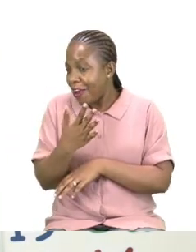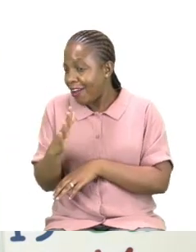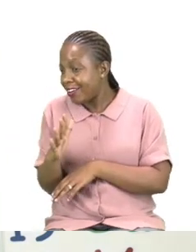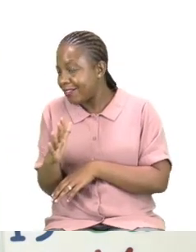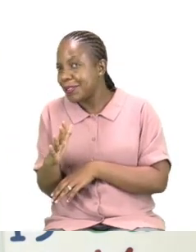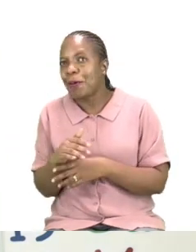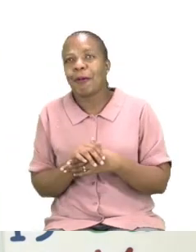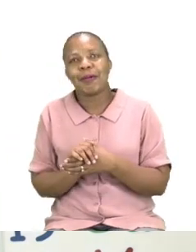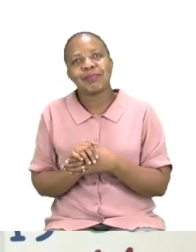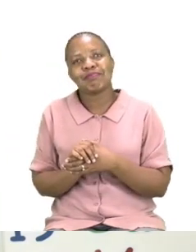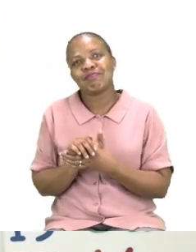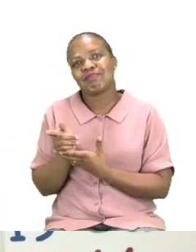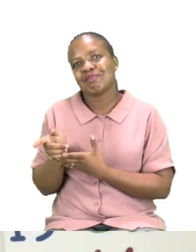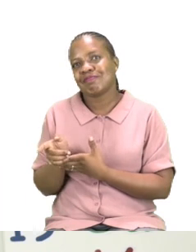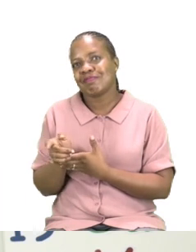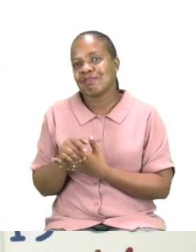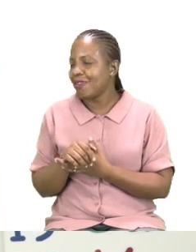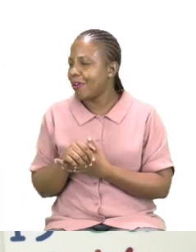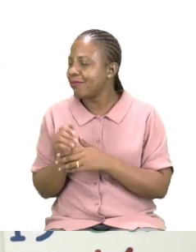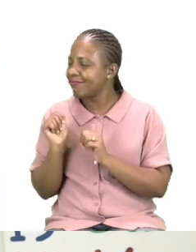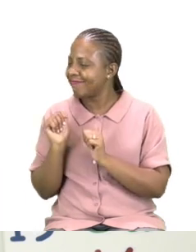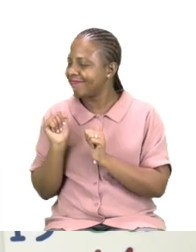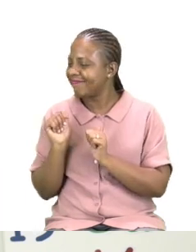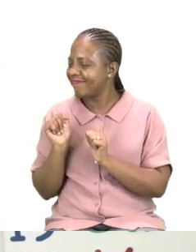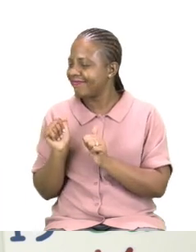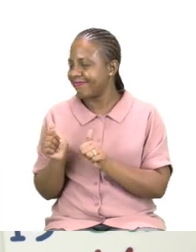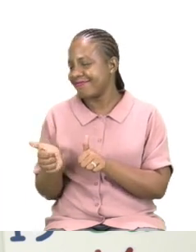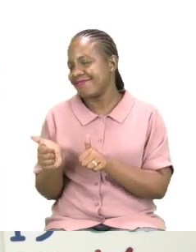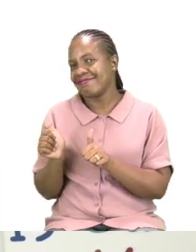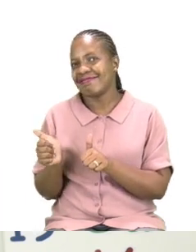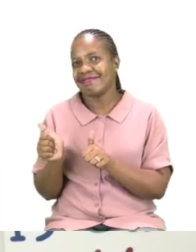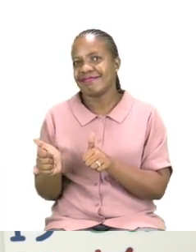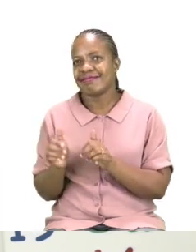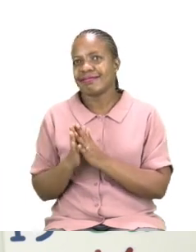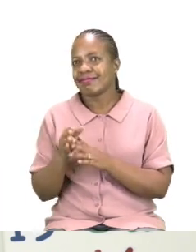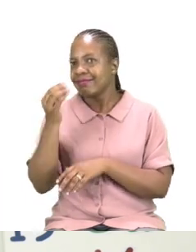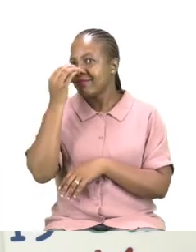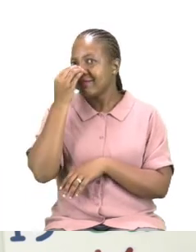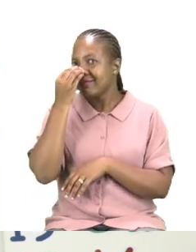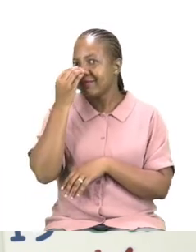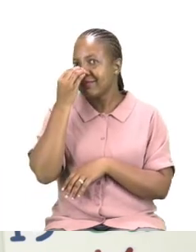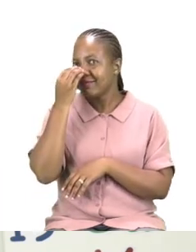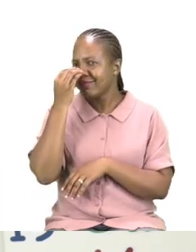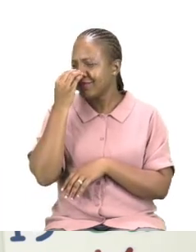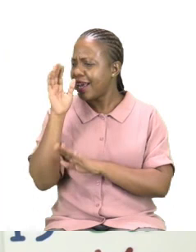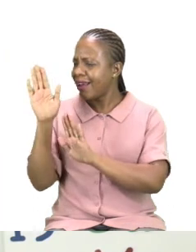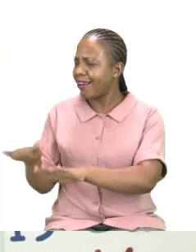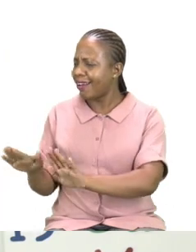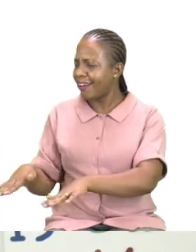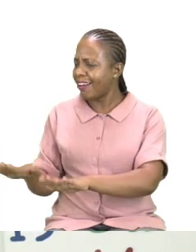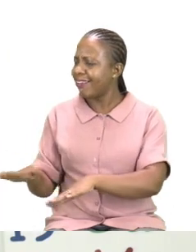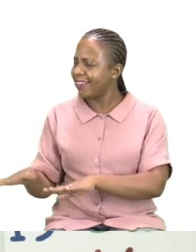Oh, you are so sweet, Zoshee. What? Zoshee, put that down. Oh, no.